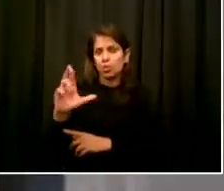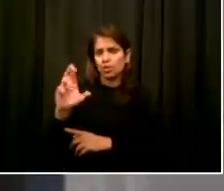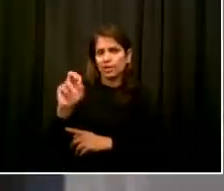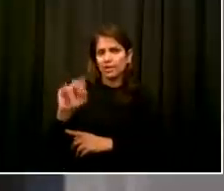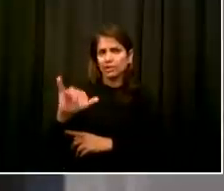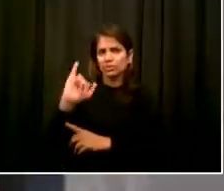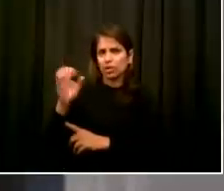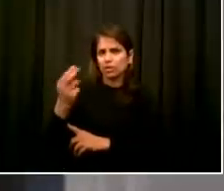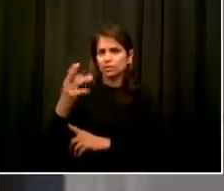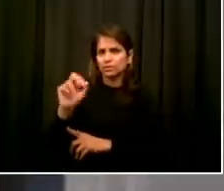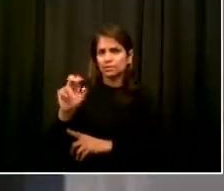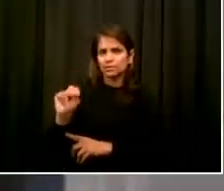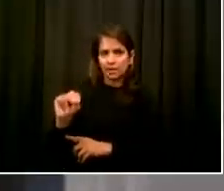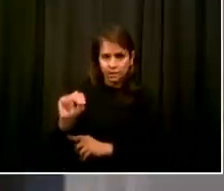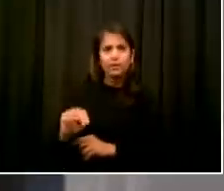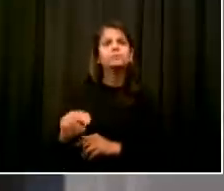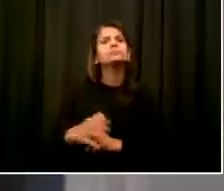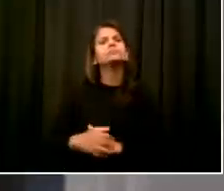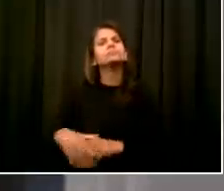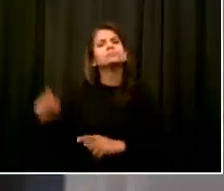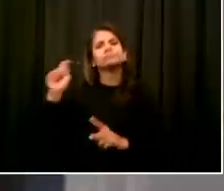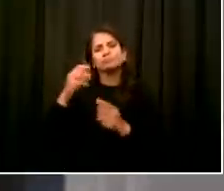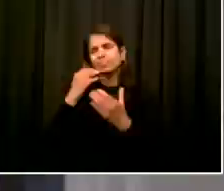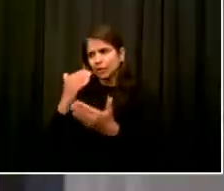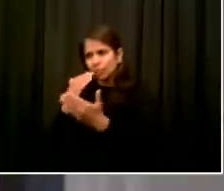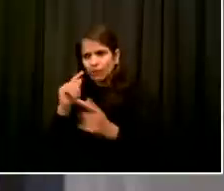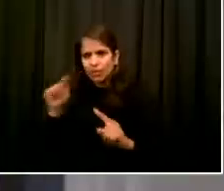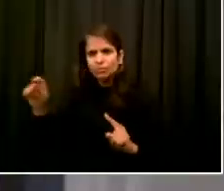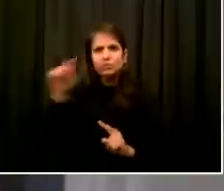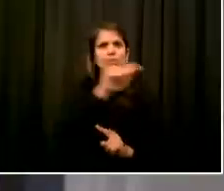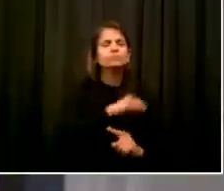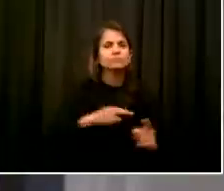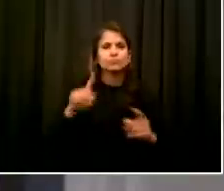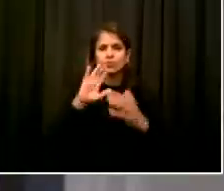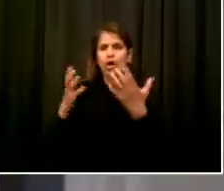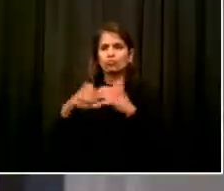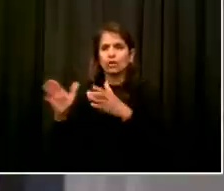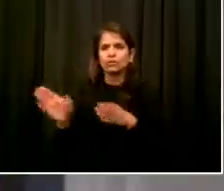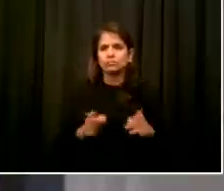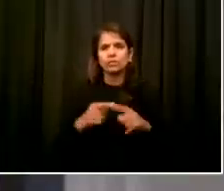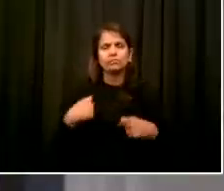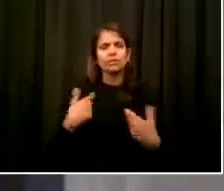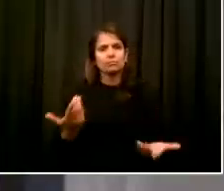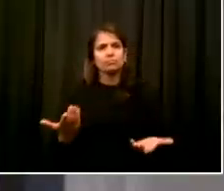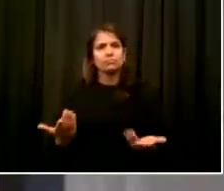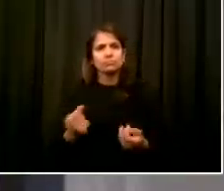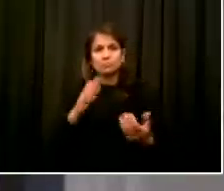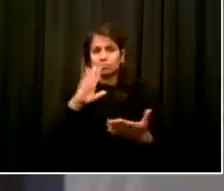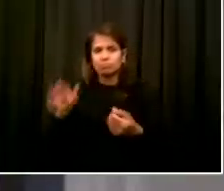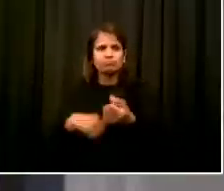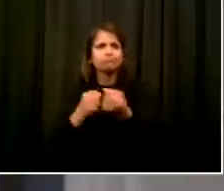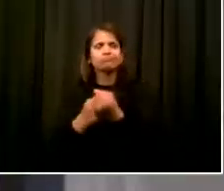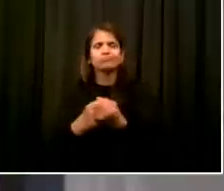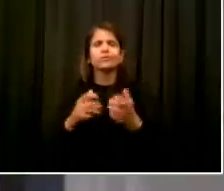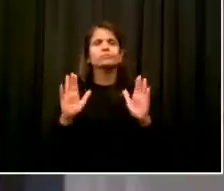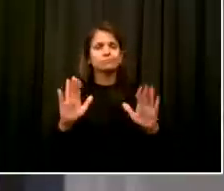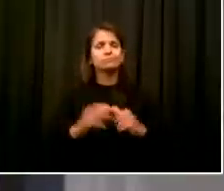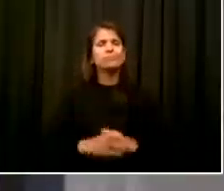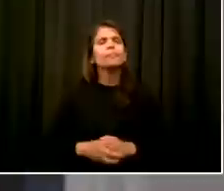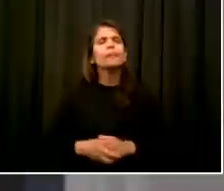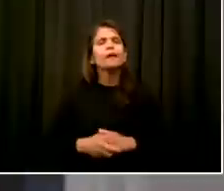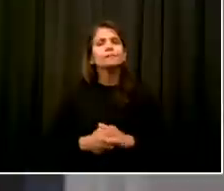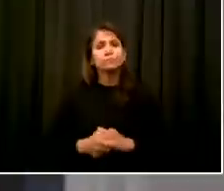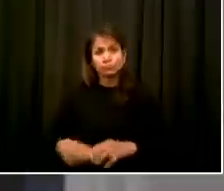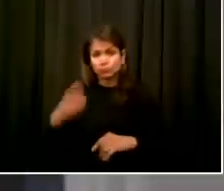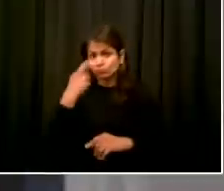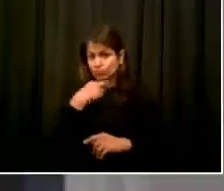New Yorkers, business owners, and really everyone who has been so vocal in their support for this initiative. We know it is going to be a long